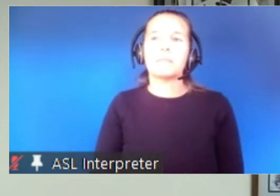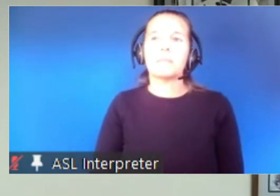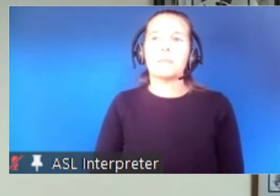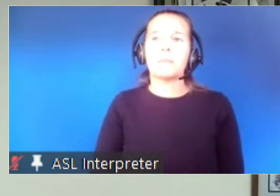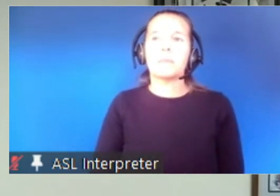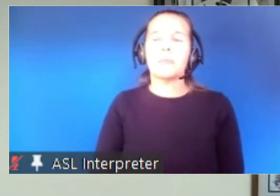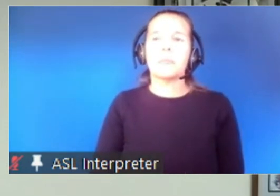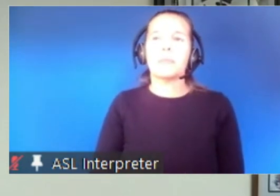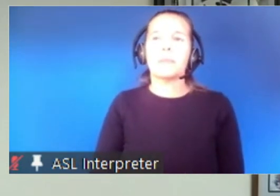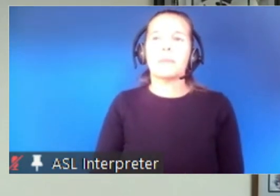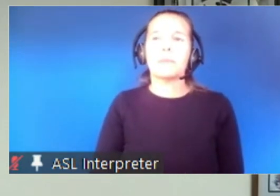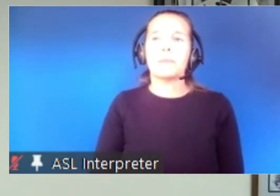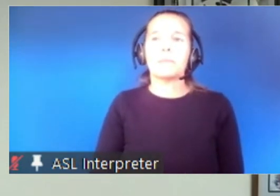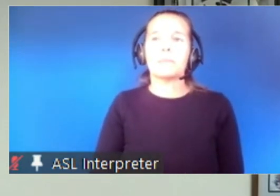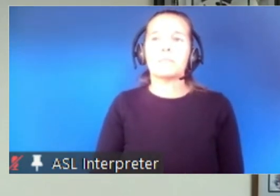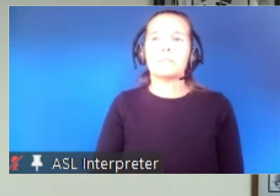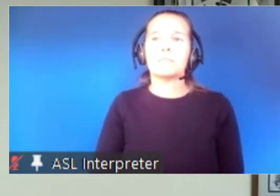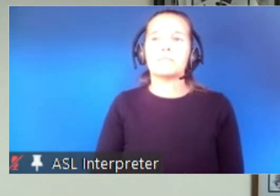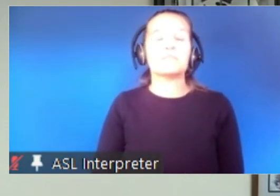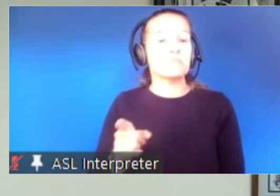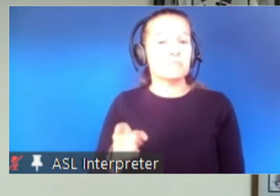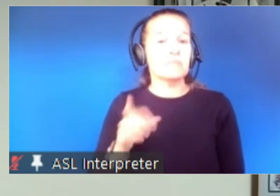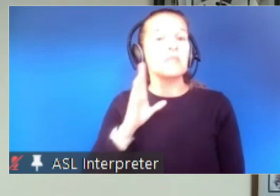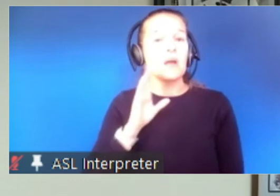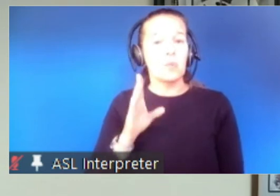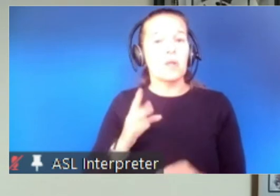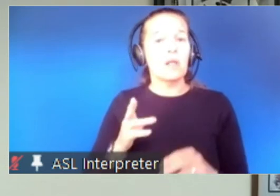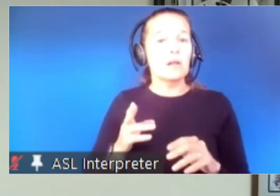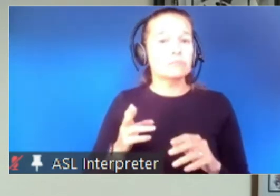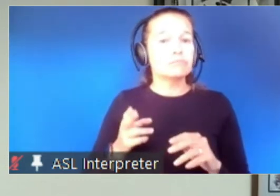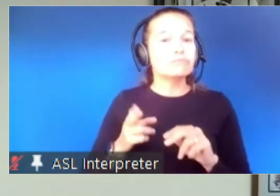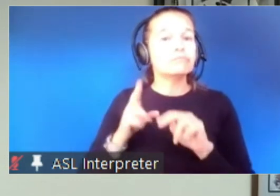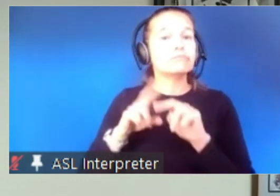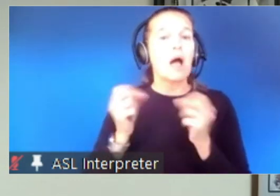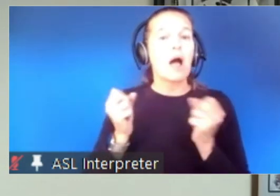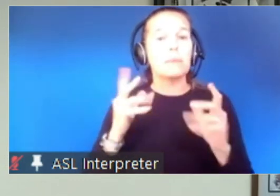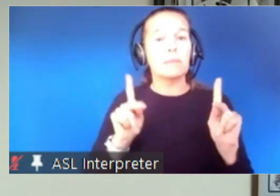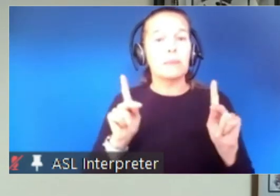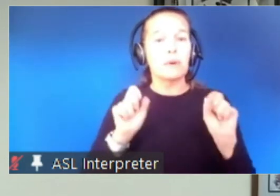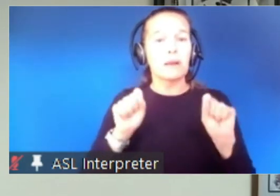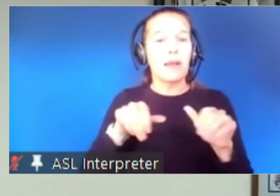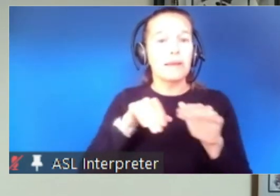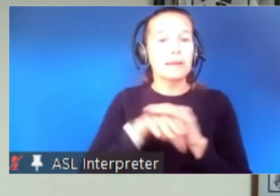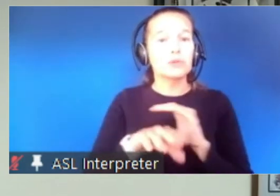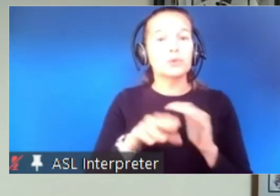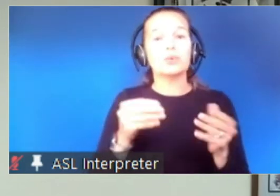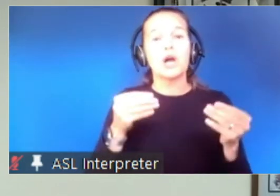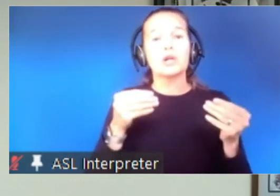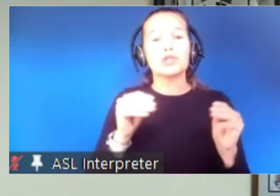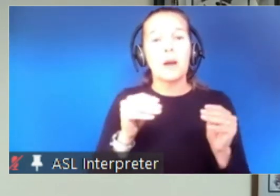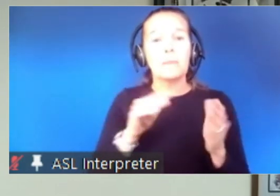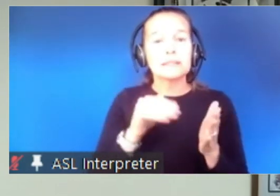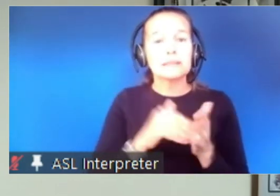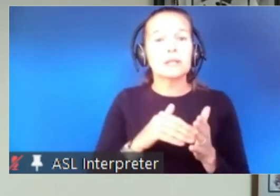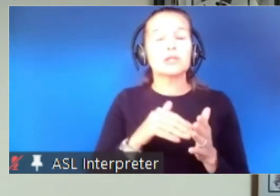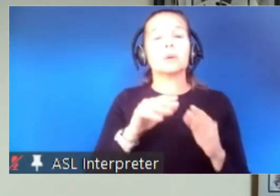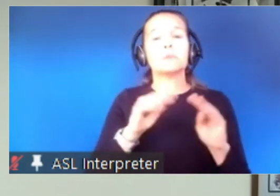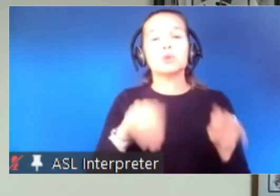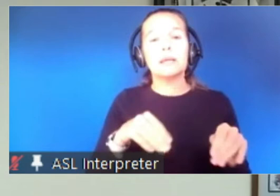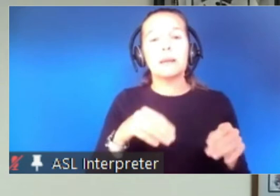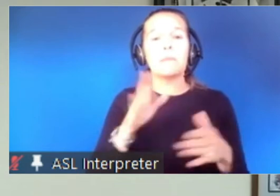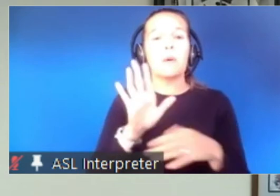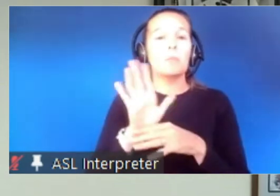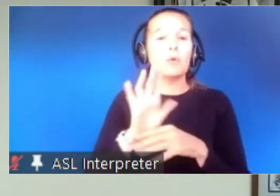there's an increase in capacity allowed for retail including shopping centers restaurants museums and movie theaters uh